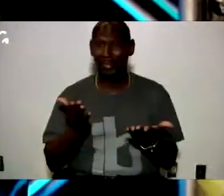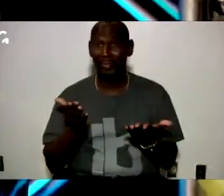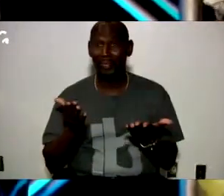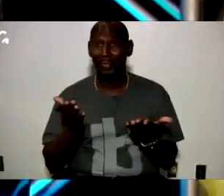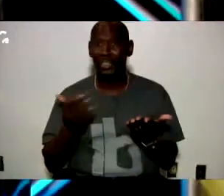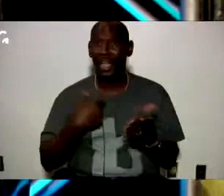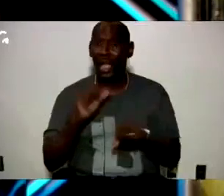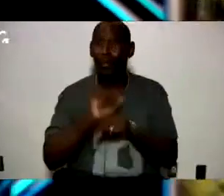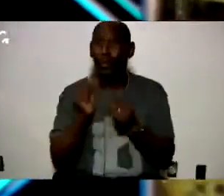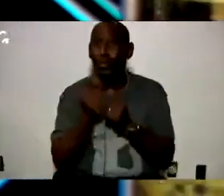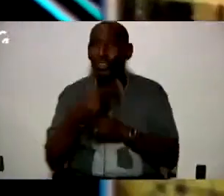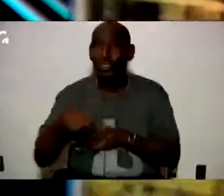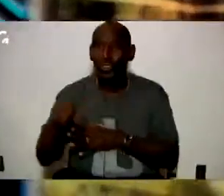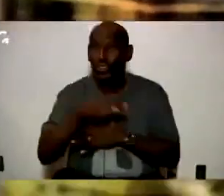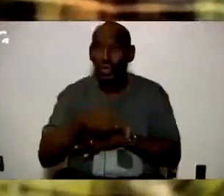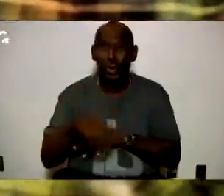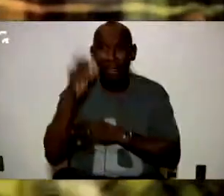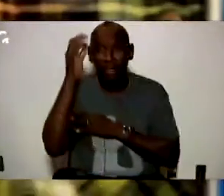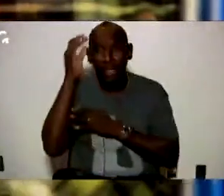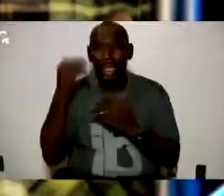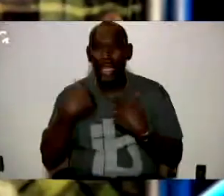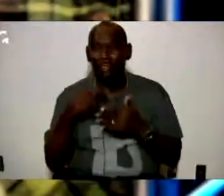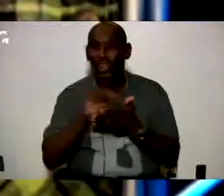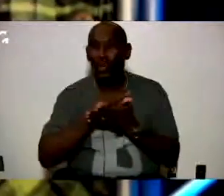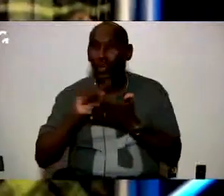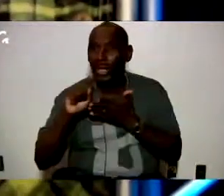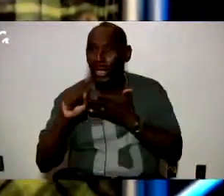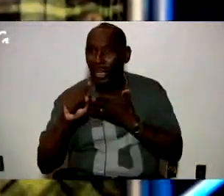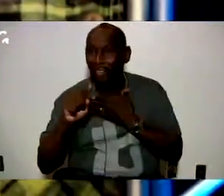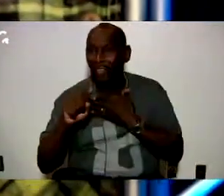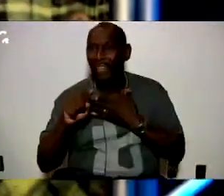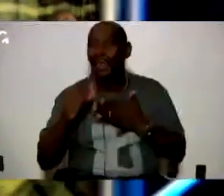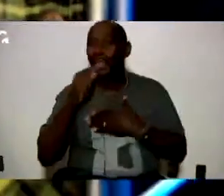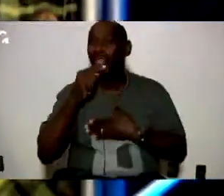I'll work with you about considering maybe having a week off at Thanksgiving but that's